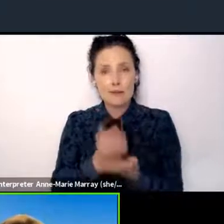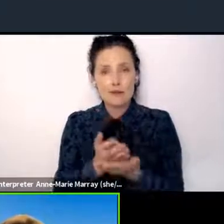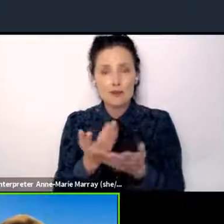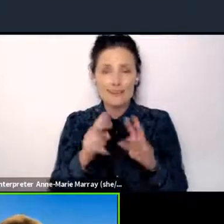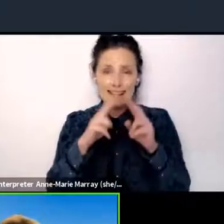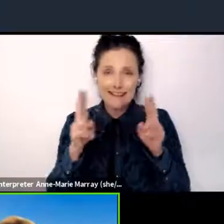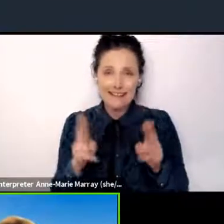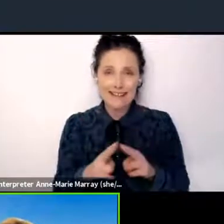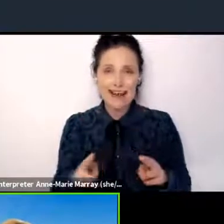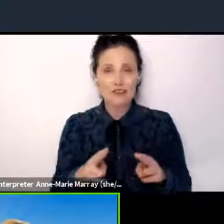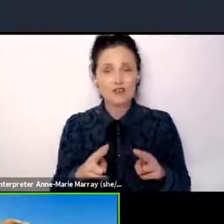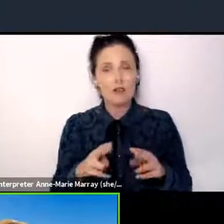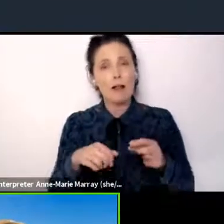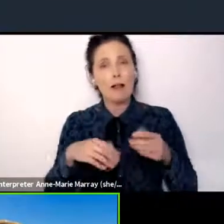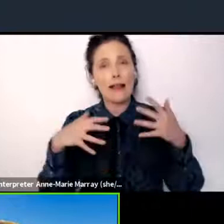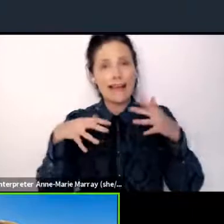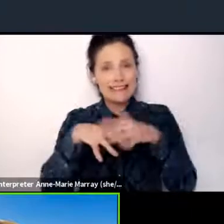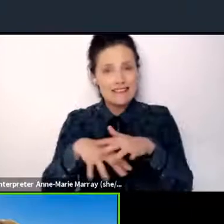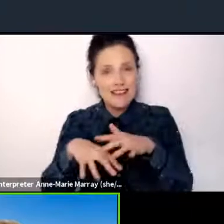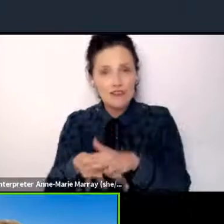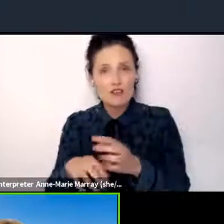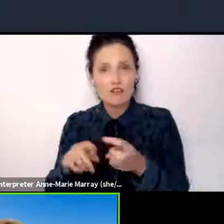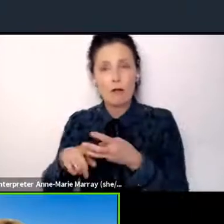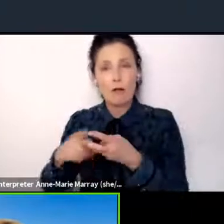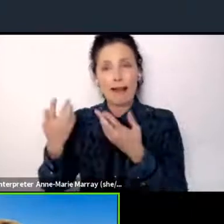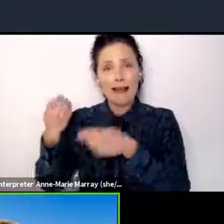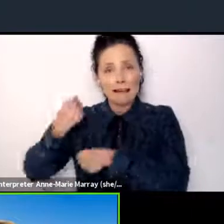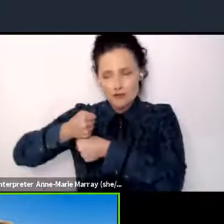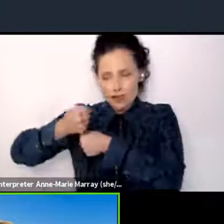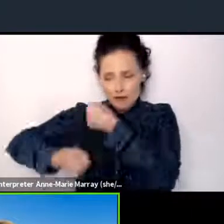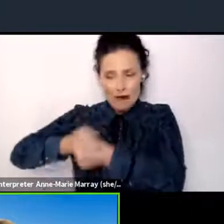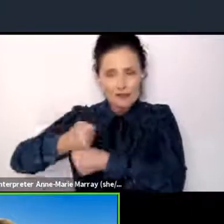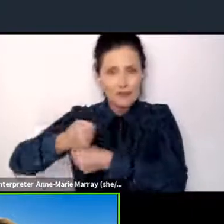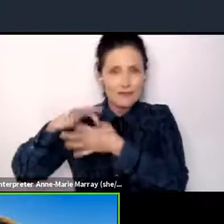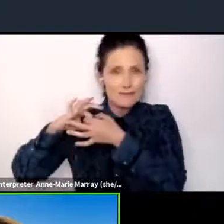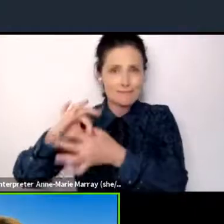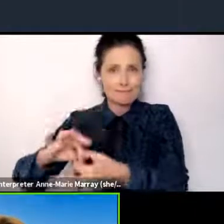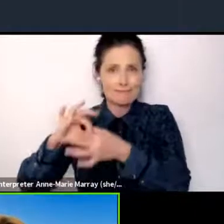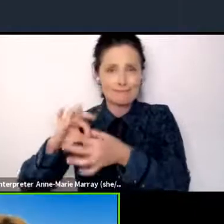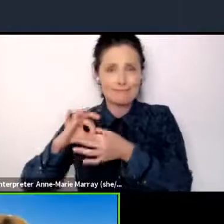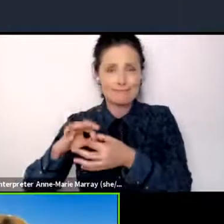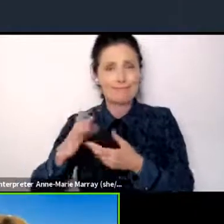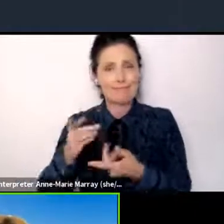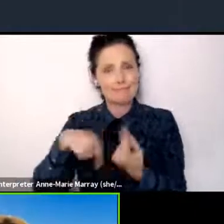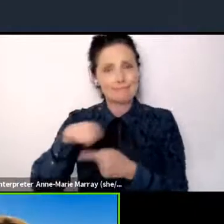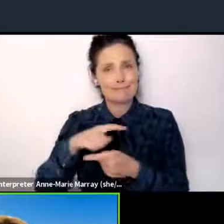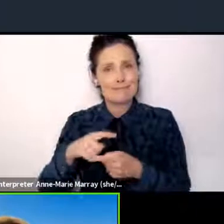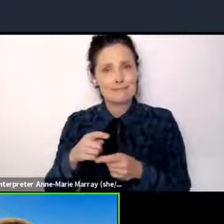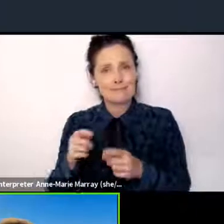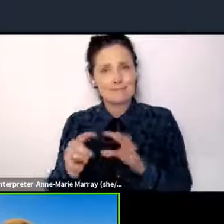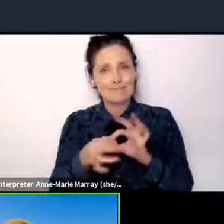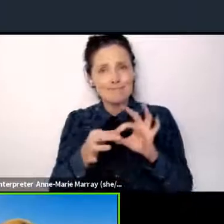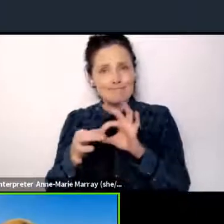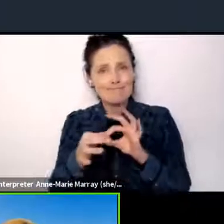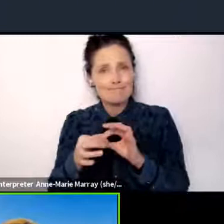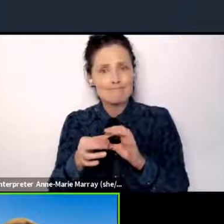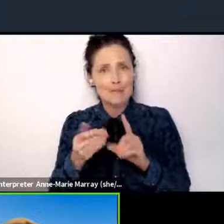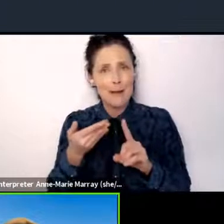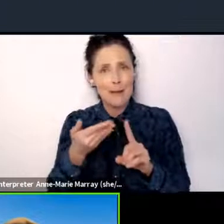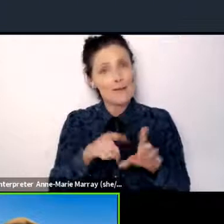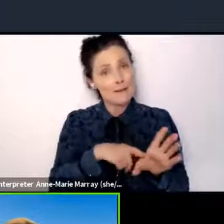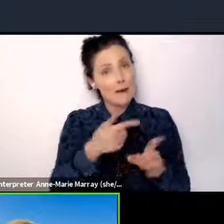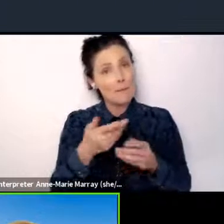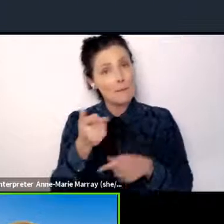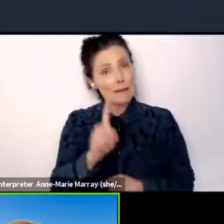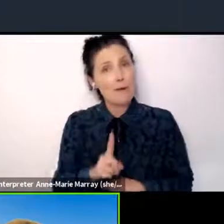intergenerational collaboration. Young people have led the way in raising awareness of the climate emergency. The work of the NEU and